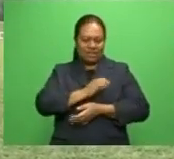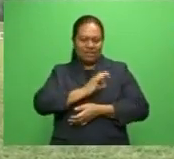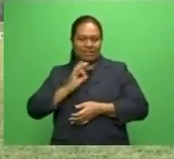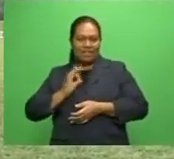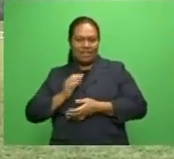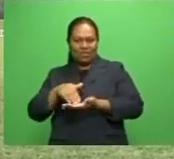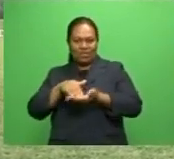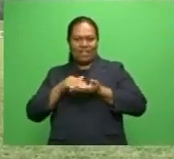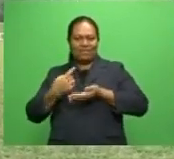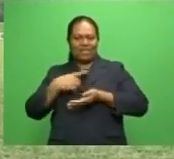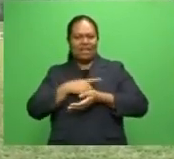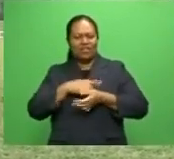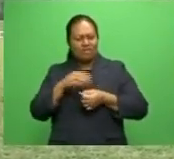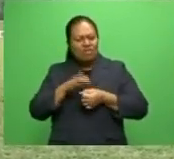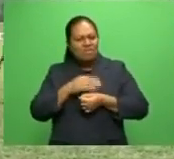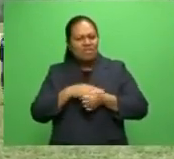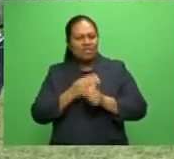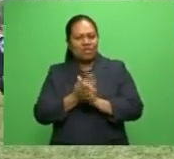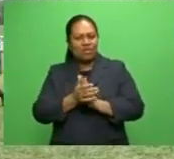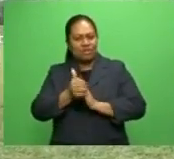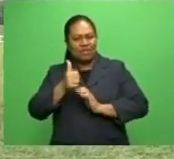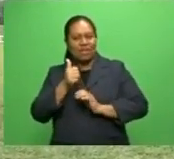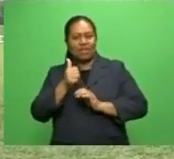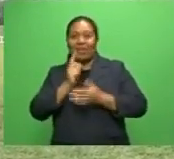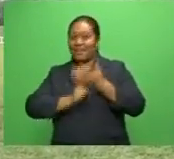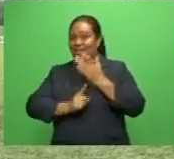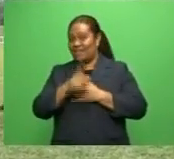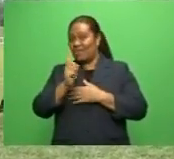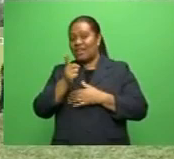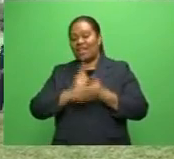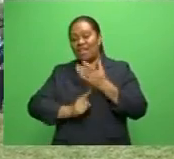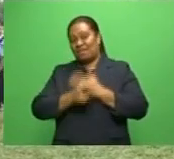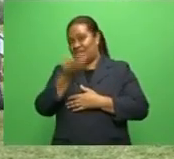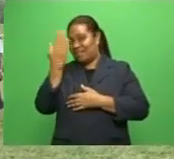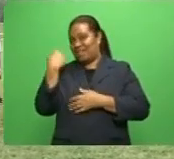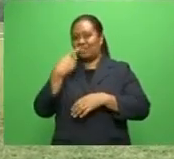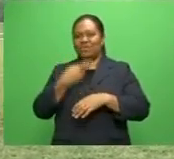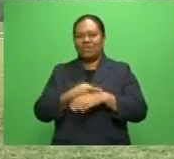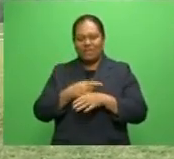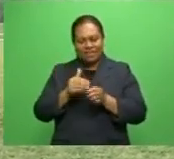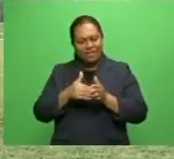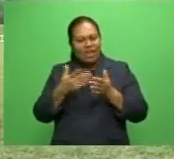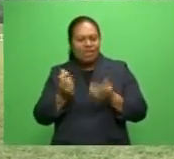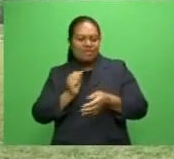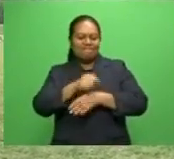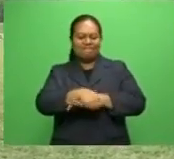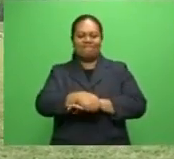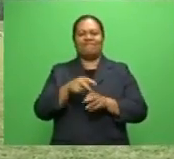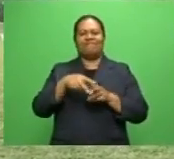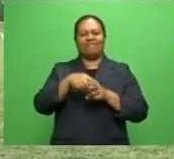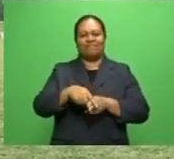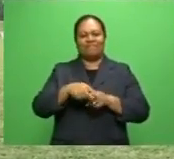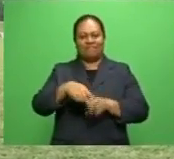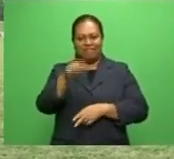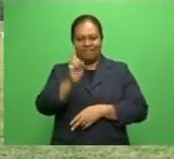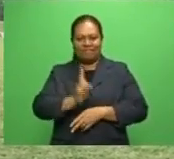We were able to make a comeback from last week's loss and be able to get us a win over Nandrunga this afternoon.